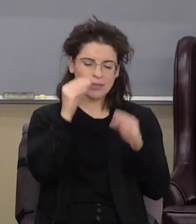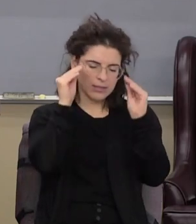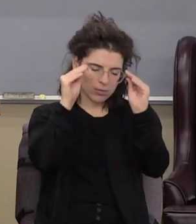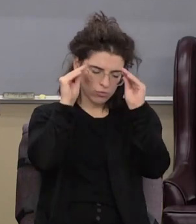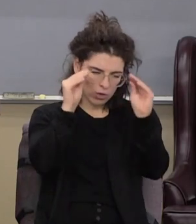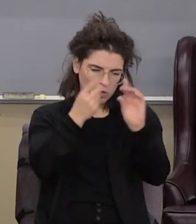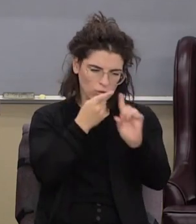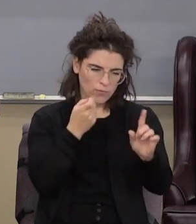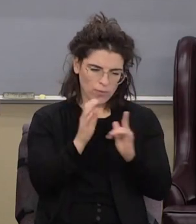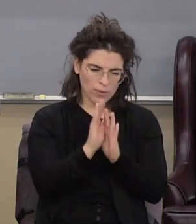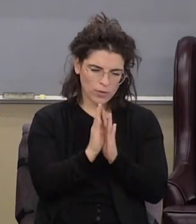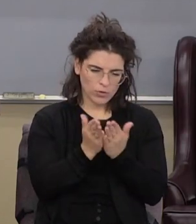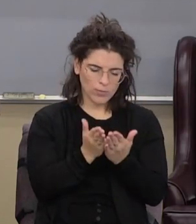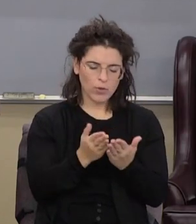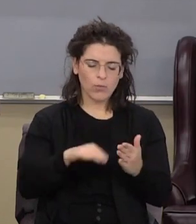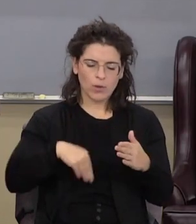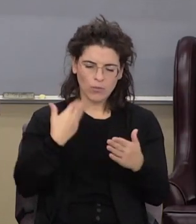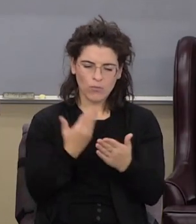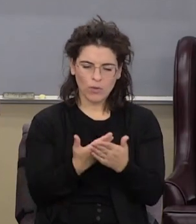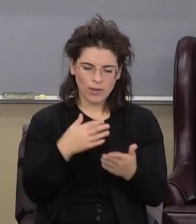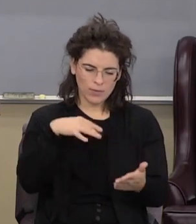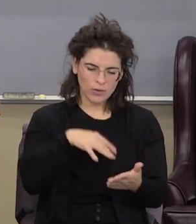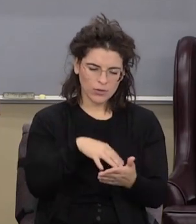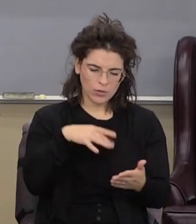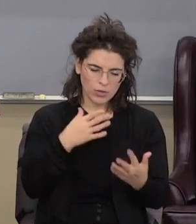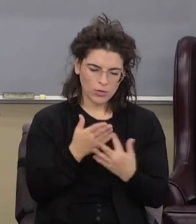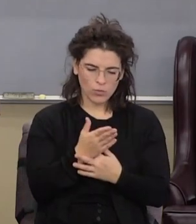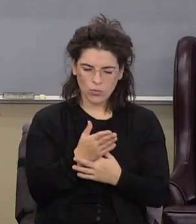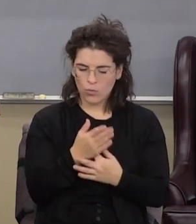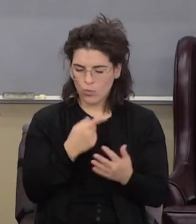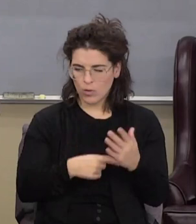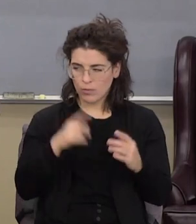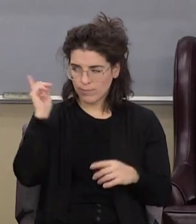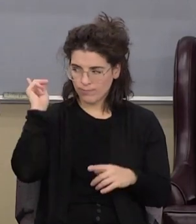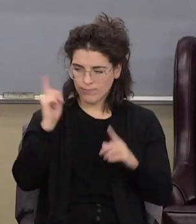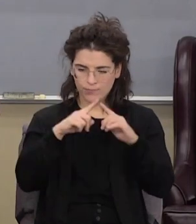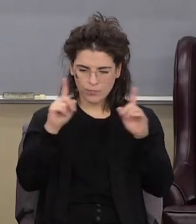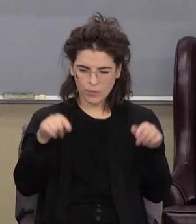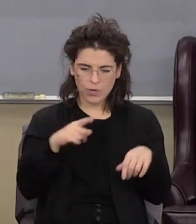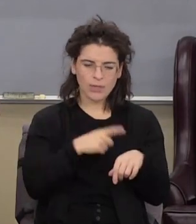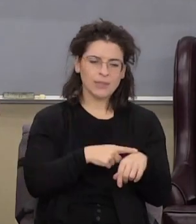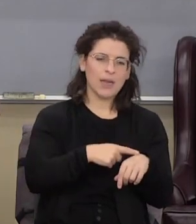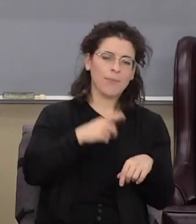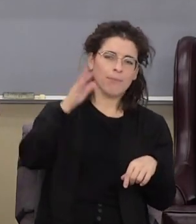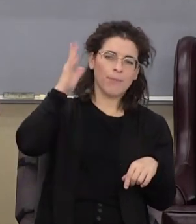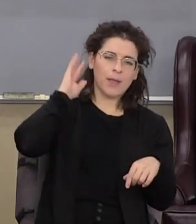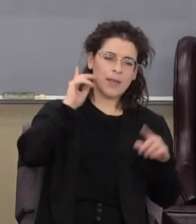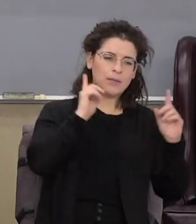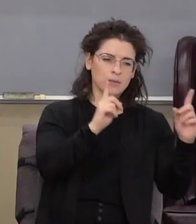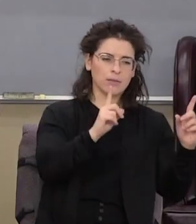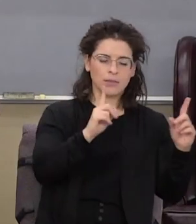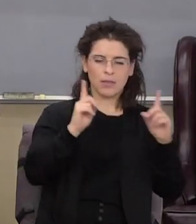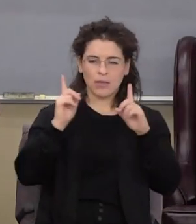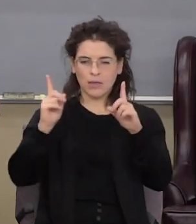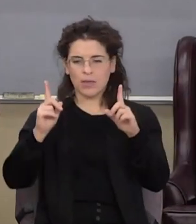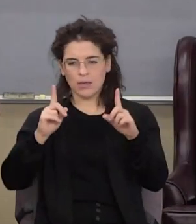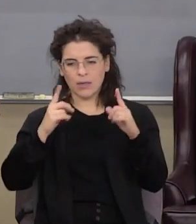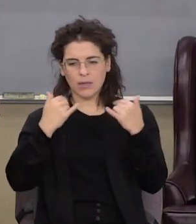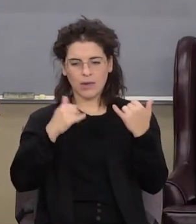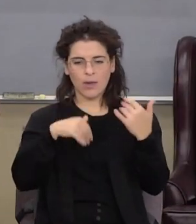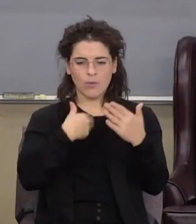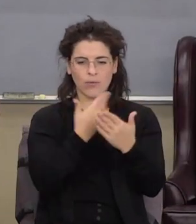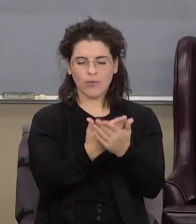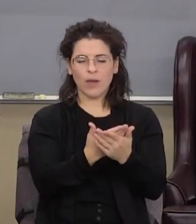And we've come in our studies through what the chart would have time past. We've come to the ministry of Christ